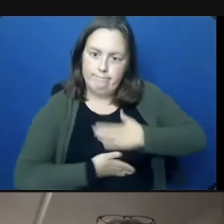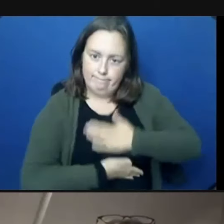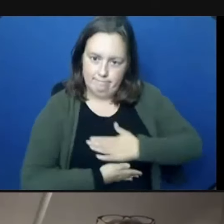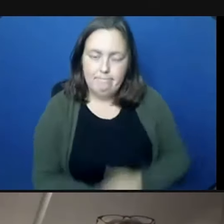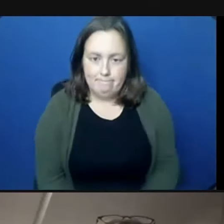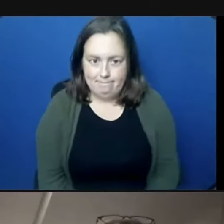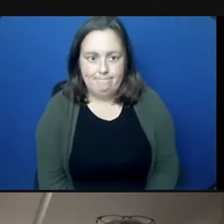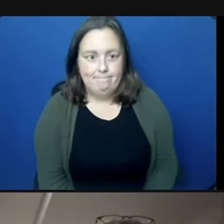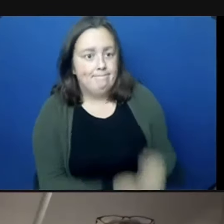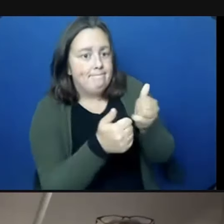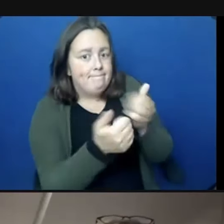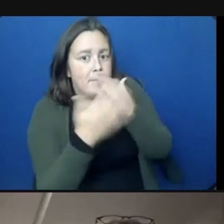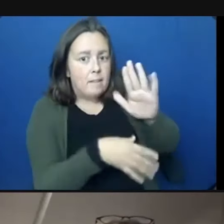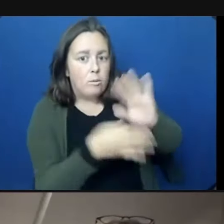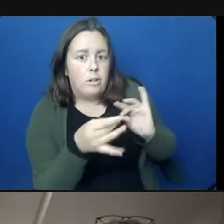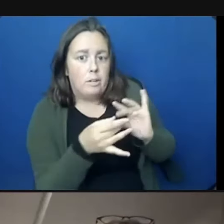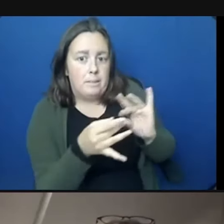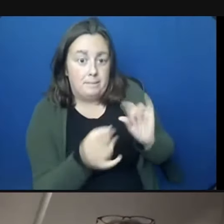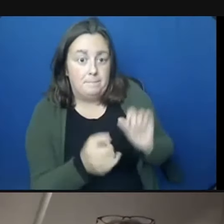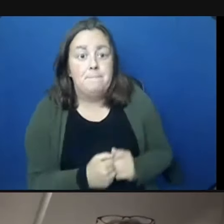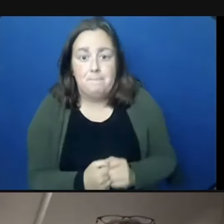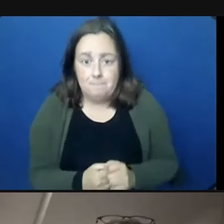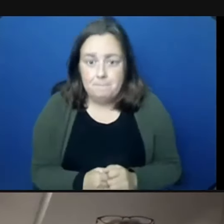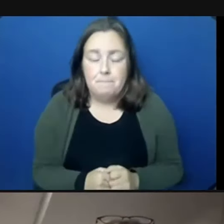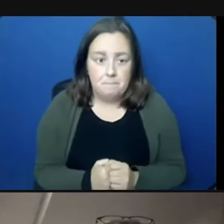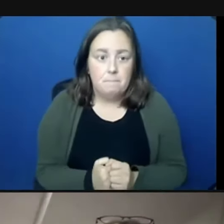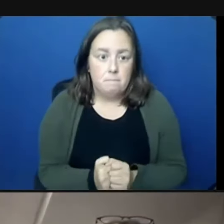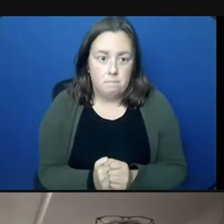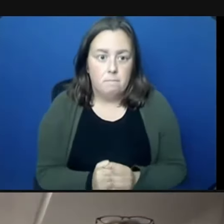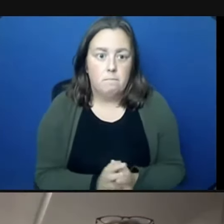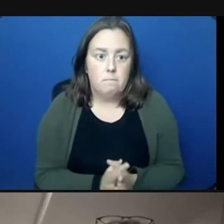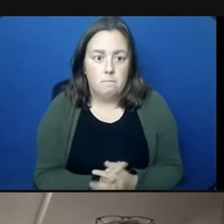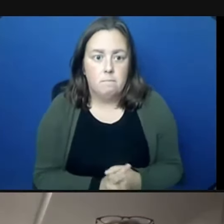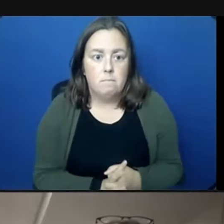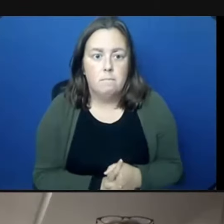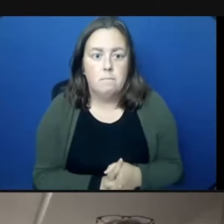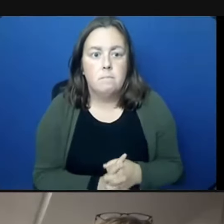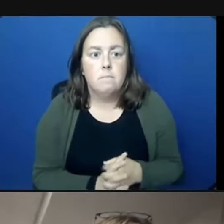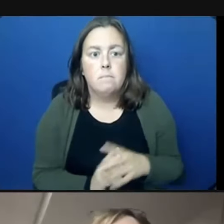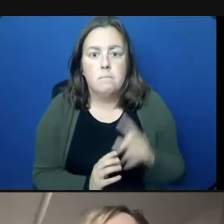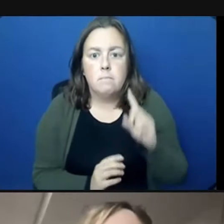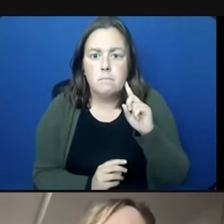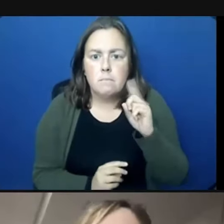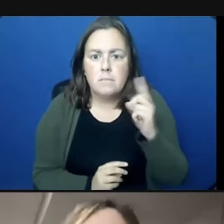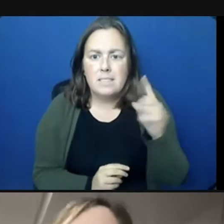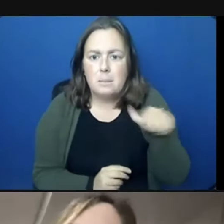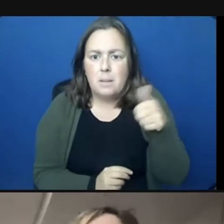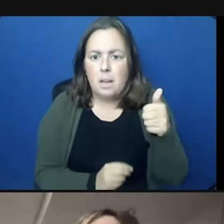Thank you for your comments. appreciate it. Mr. Schley, can request the word for Graham's statement as well.